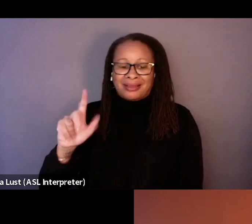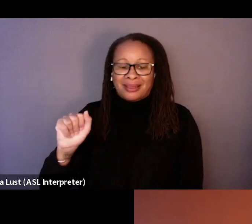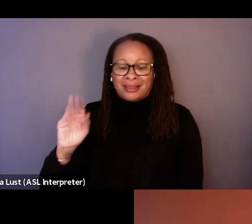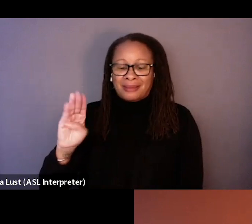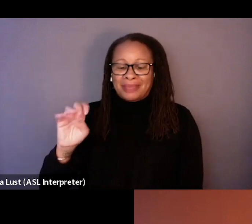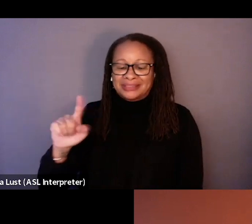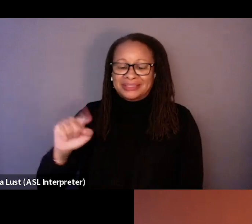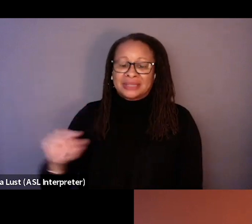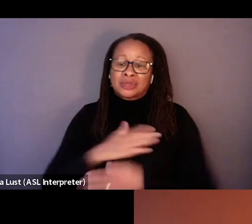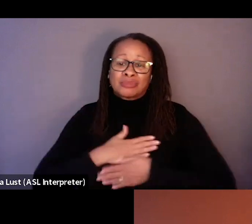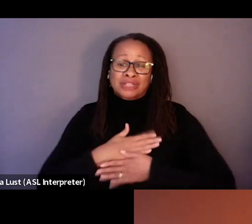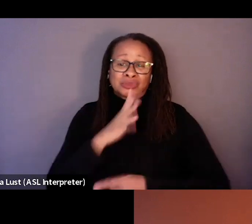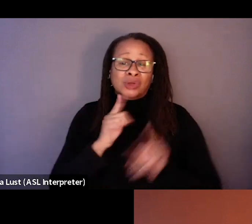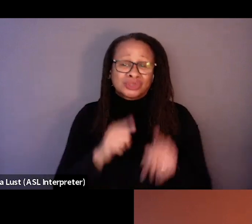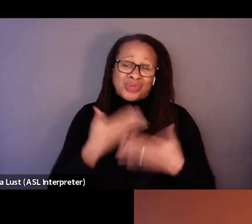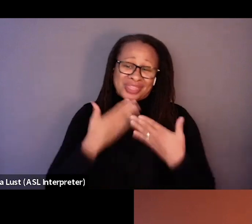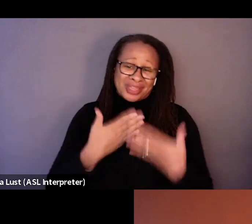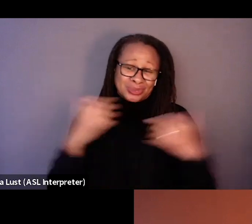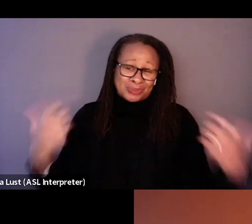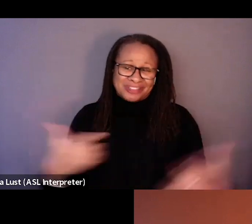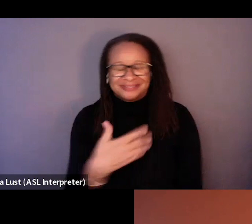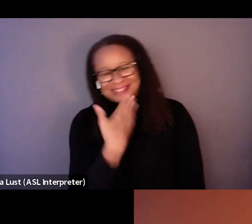much. Thank you. Thank you so much, Matt. Thank you.